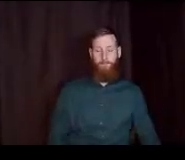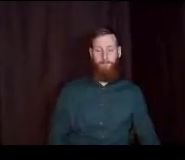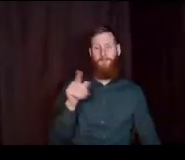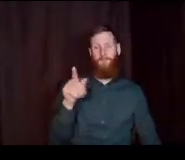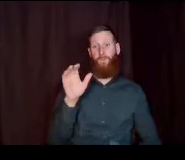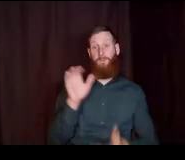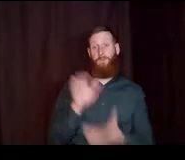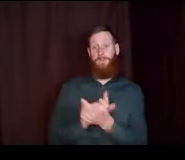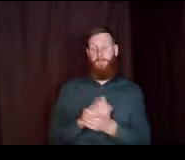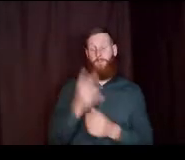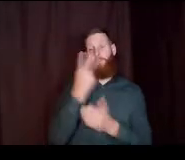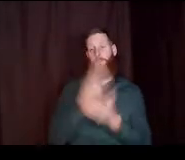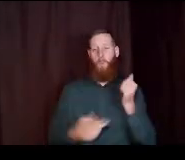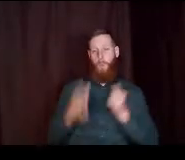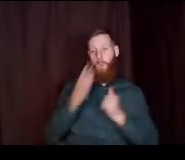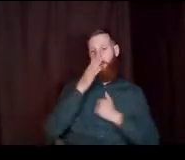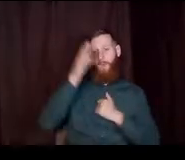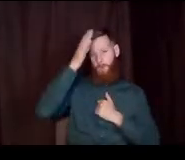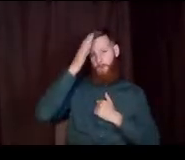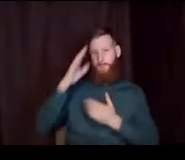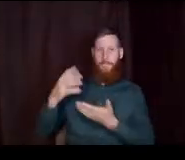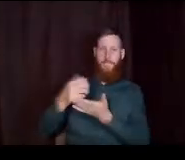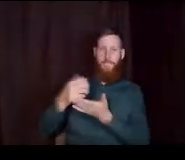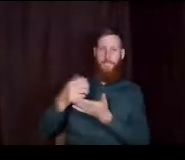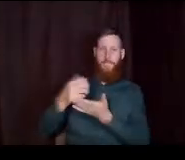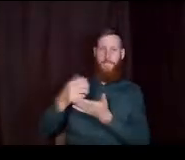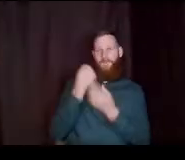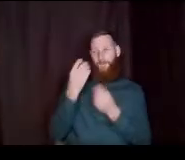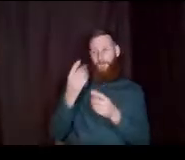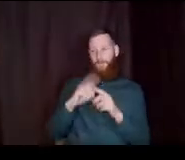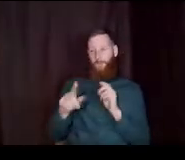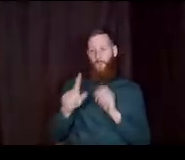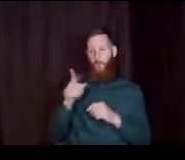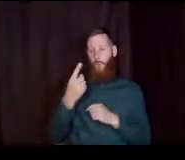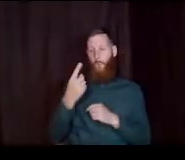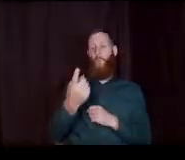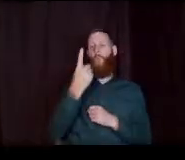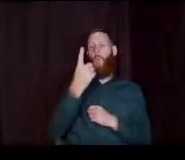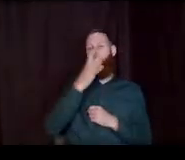it's going to be both parents income information. but only one parent has to sign it.